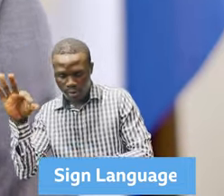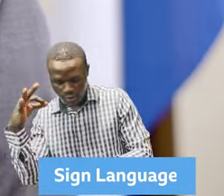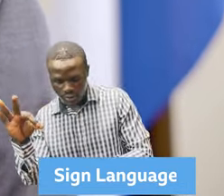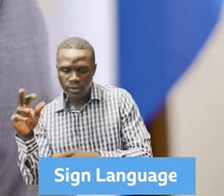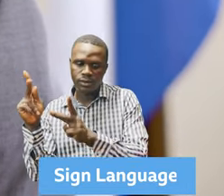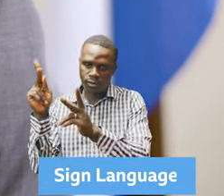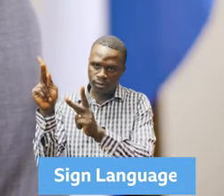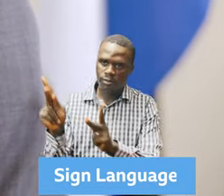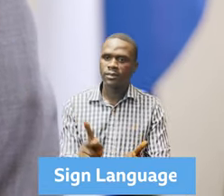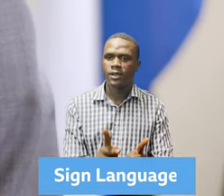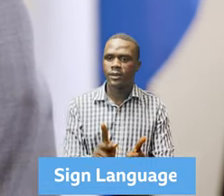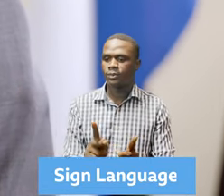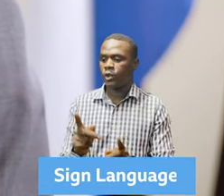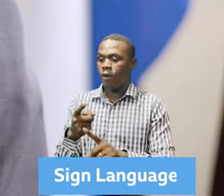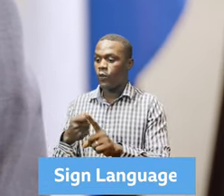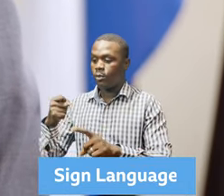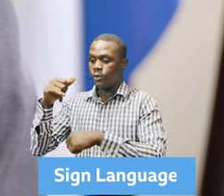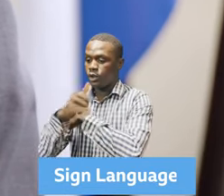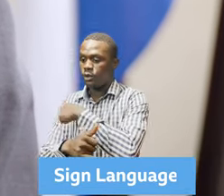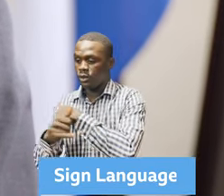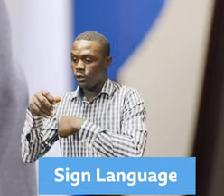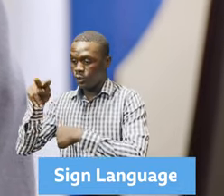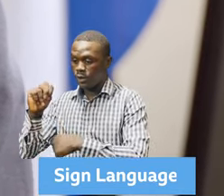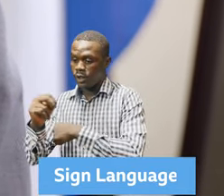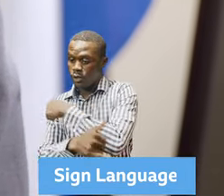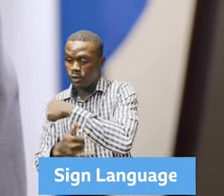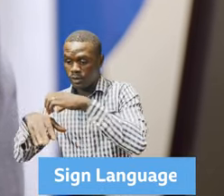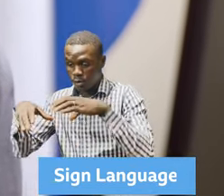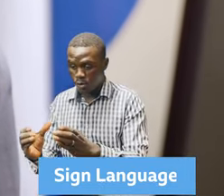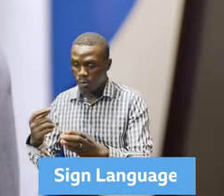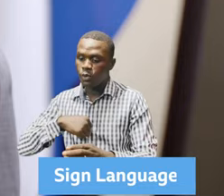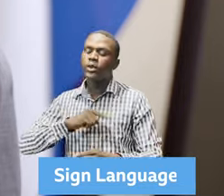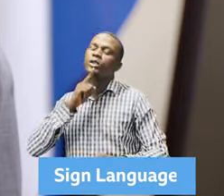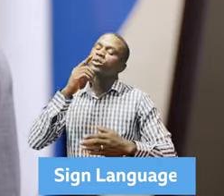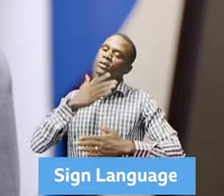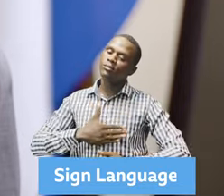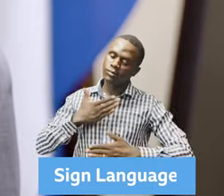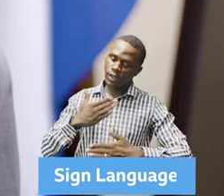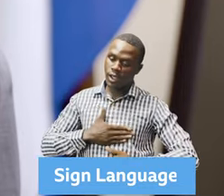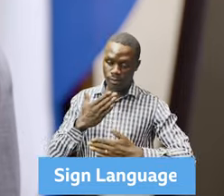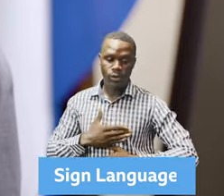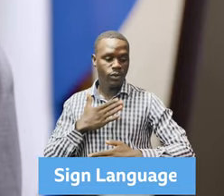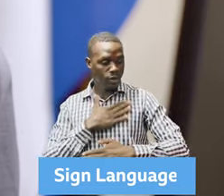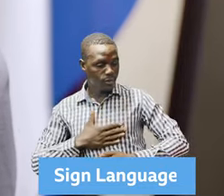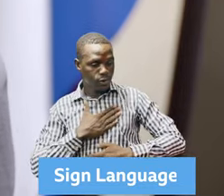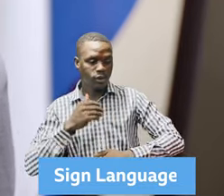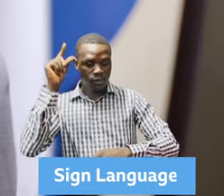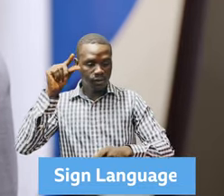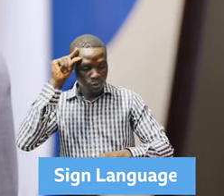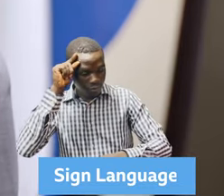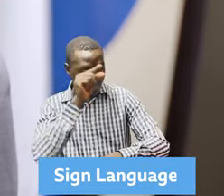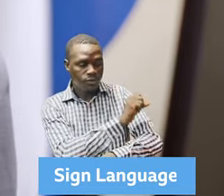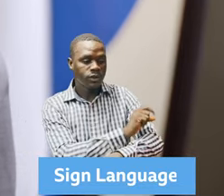behalf of the UN Country Team, we are grateful for the continued robust partnership with the government of Sierra Leone, the development